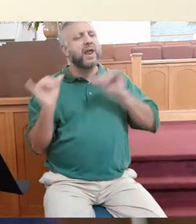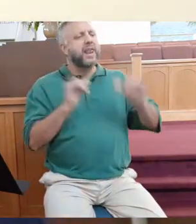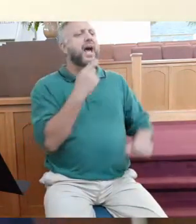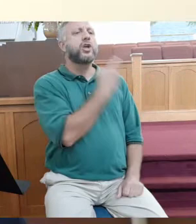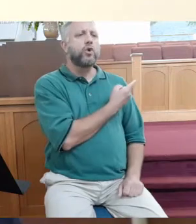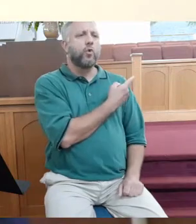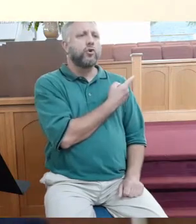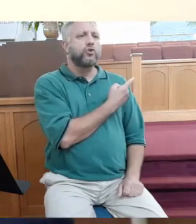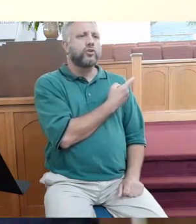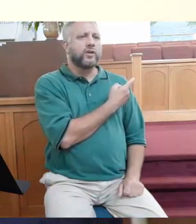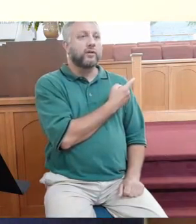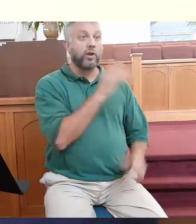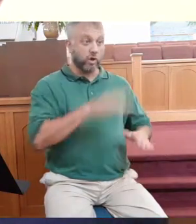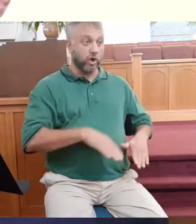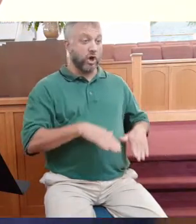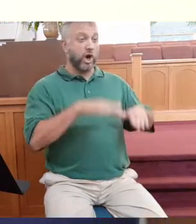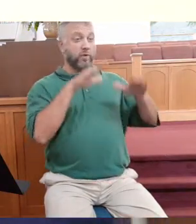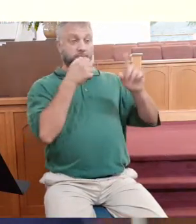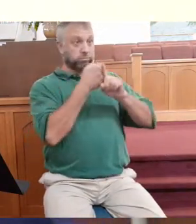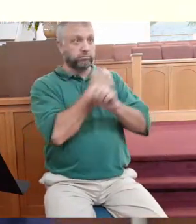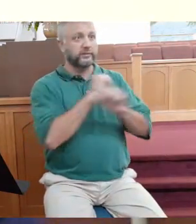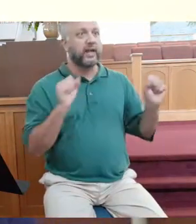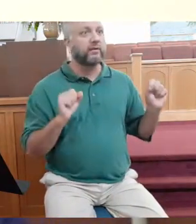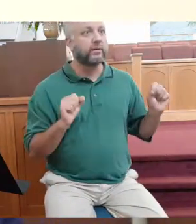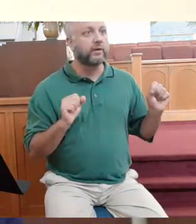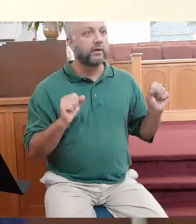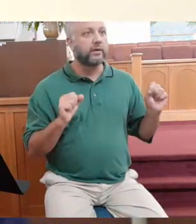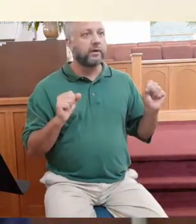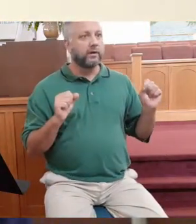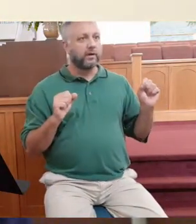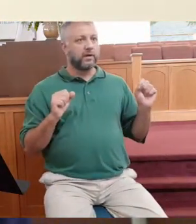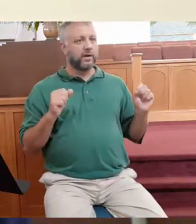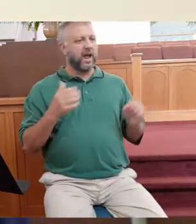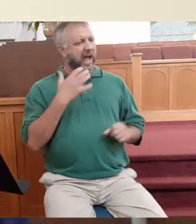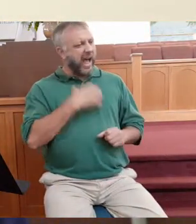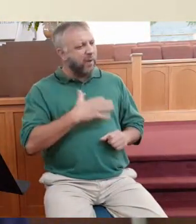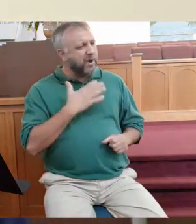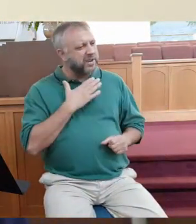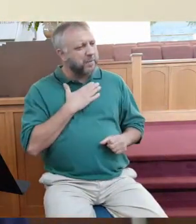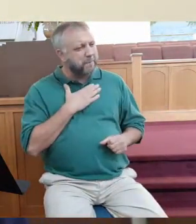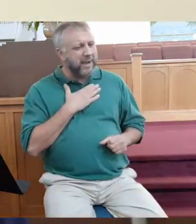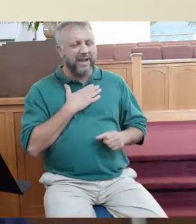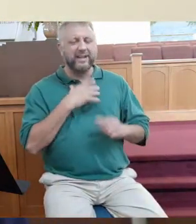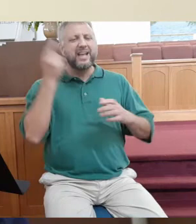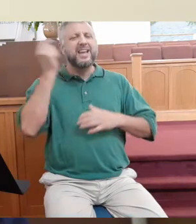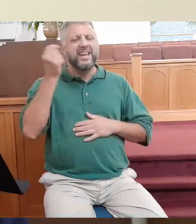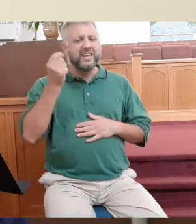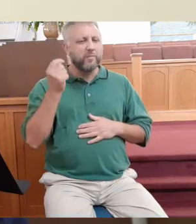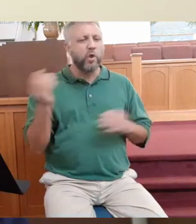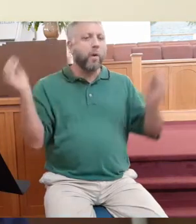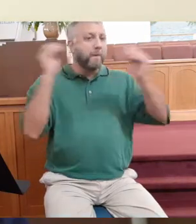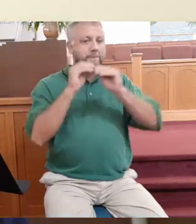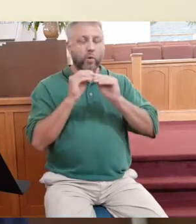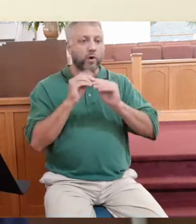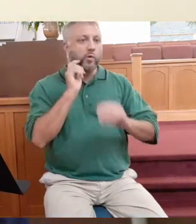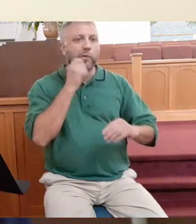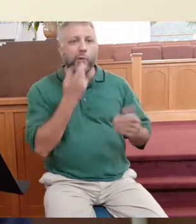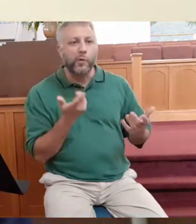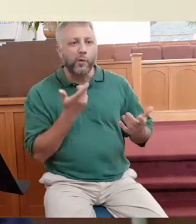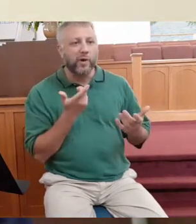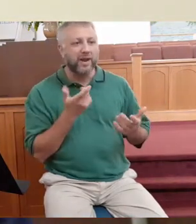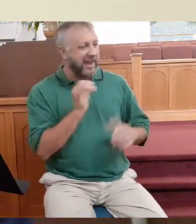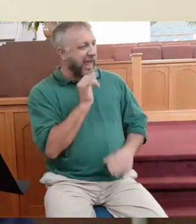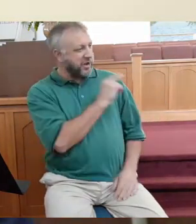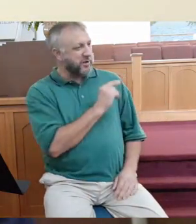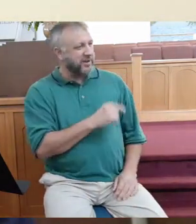And she said to me many times, I wish I had a testimony that was a little more dynamic like yours. To which I have said to